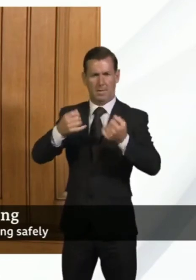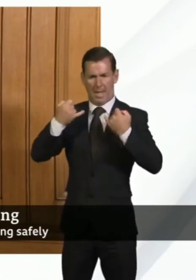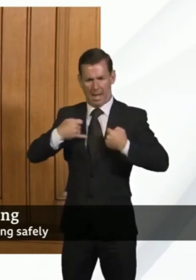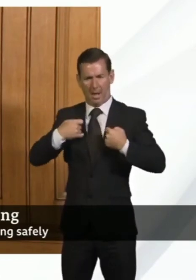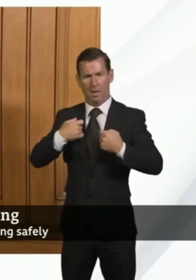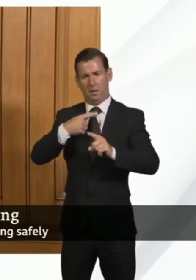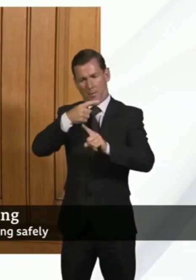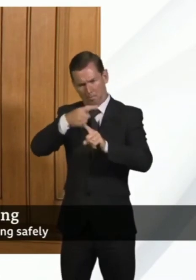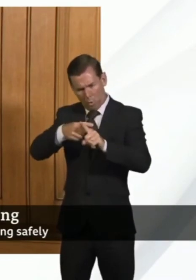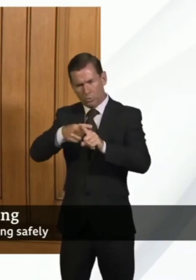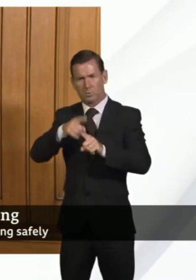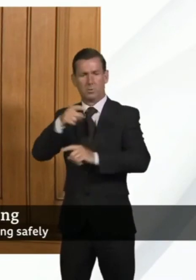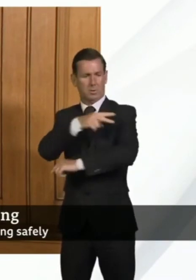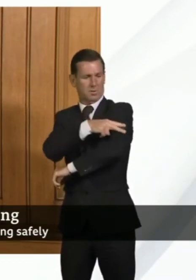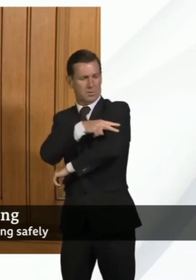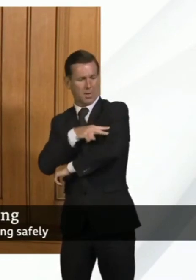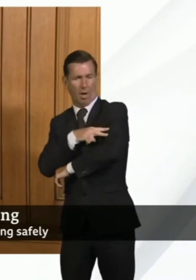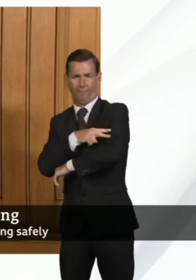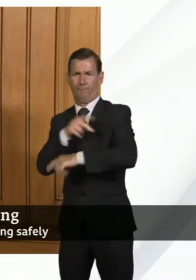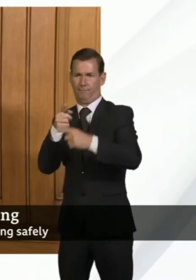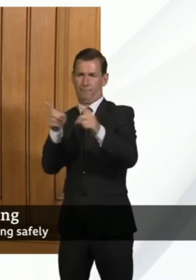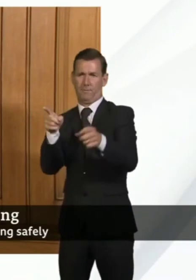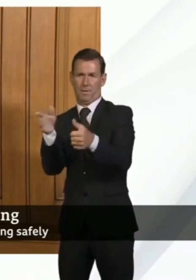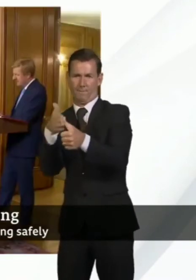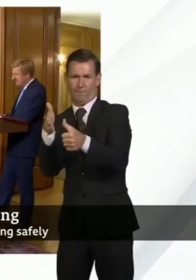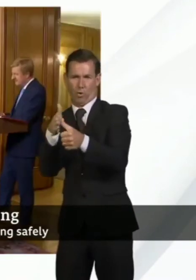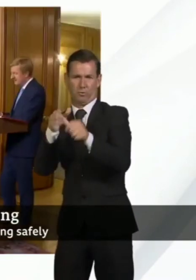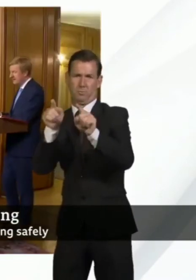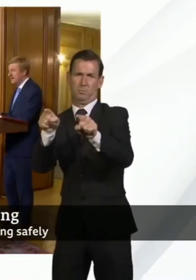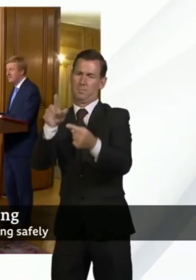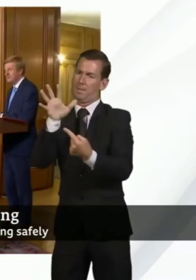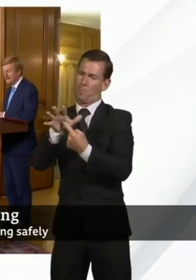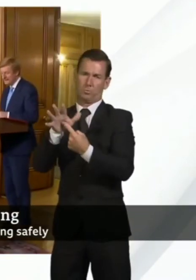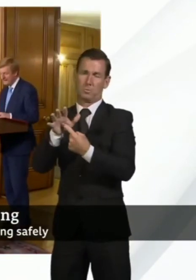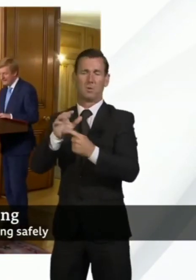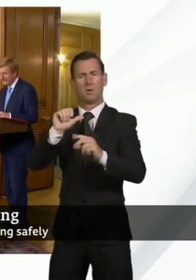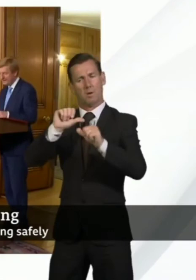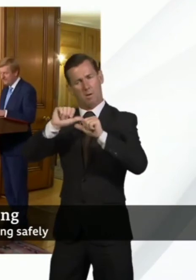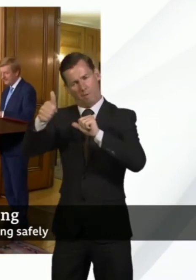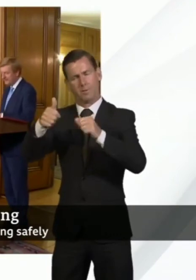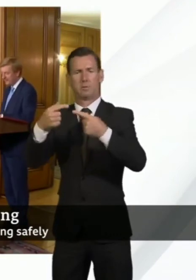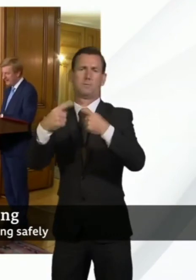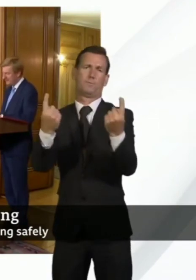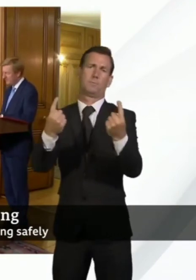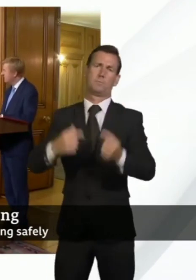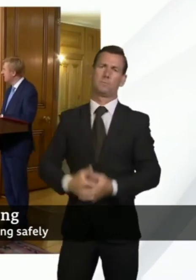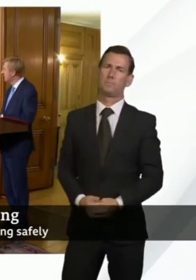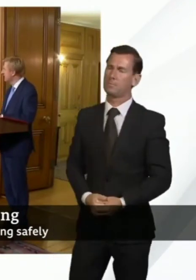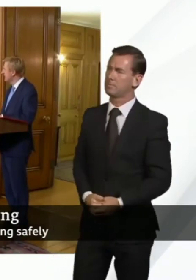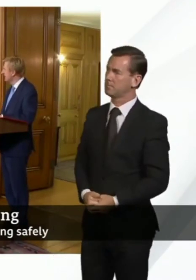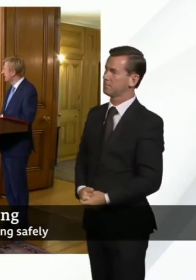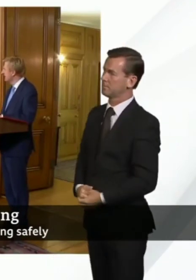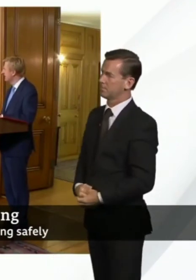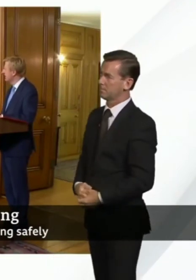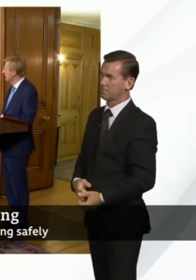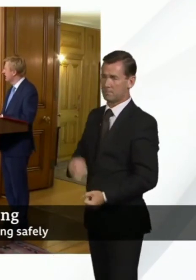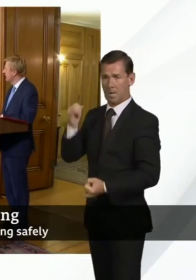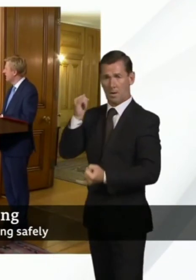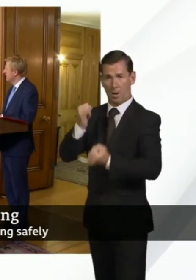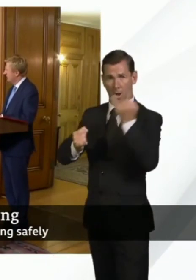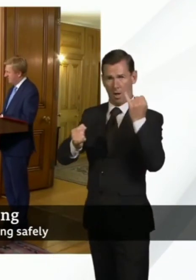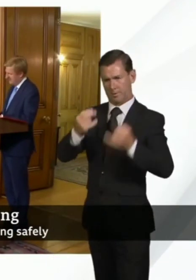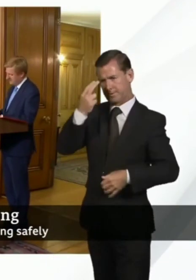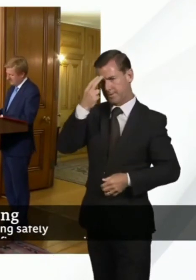most important that we understand about the infection thank you Jane and finally to Mike Brown from Teesside Gazette